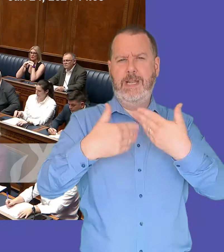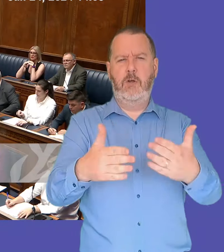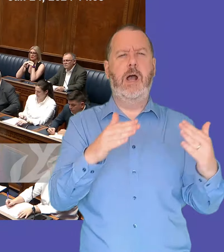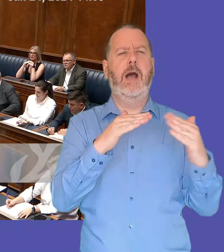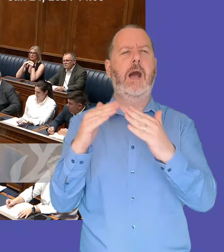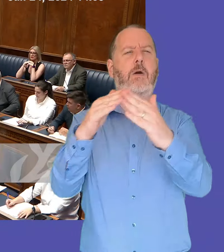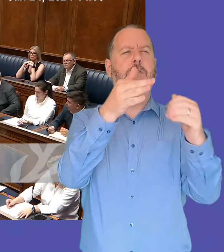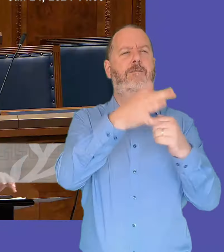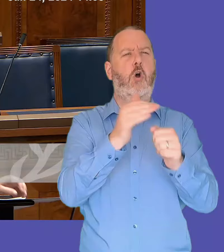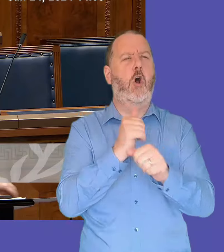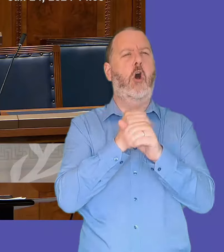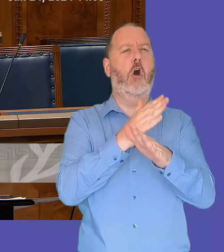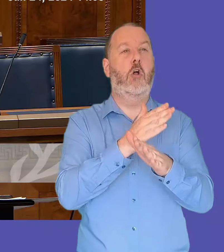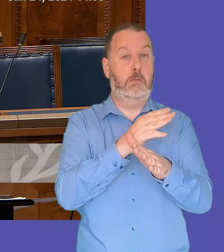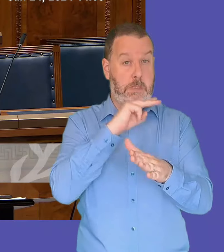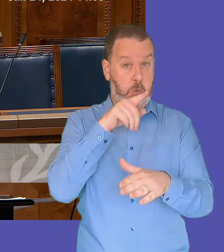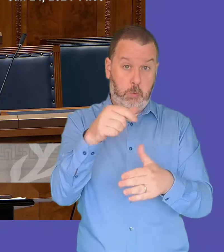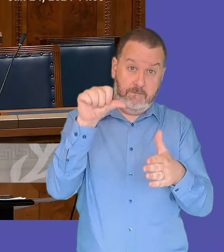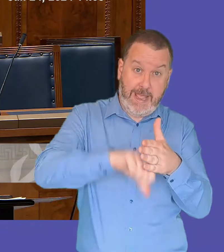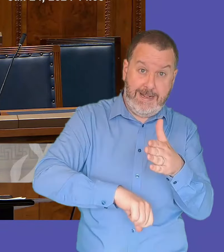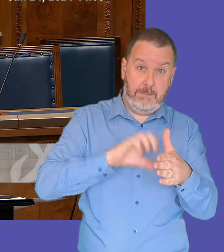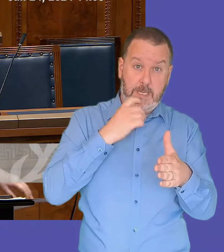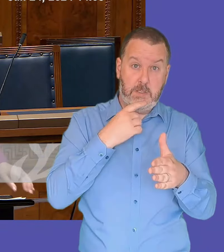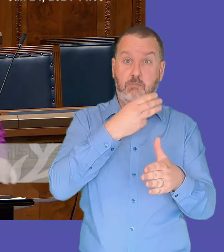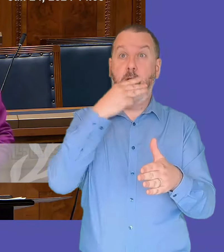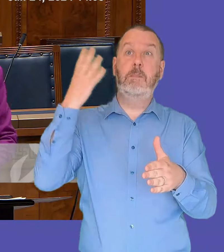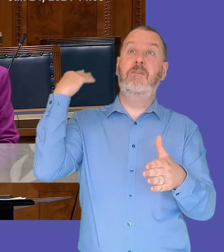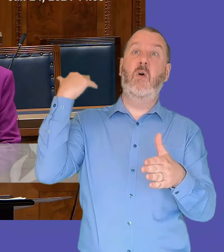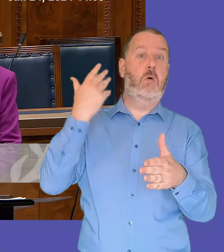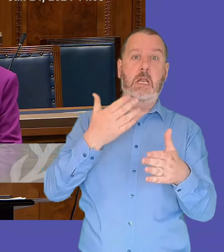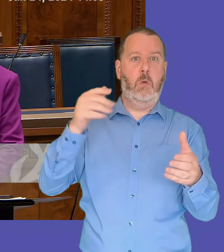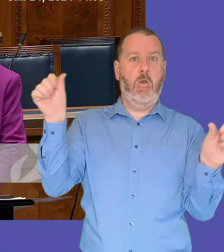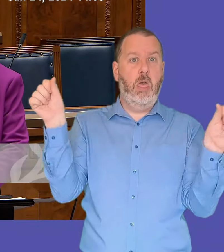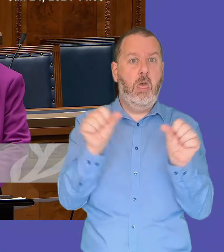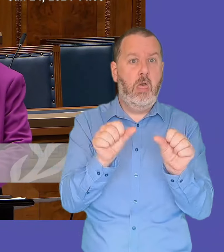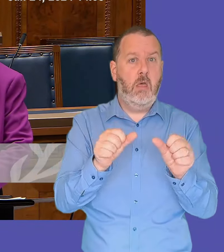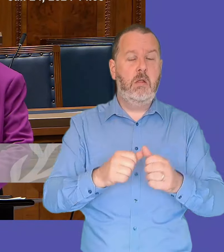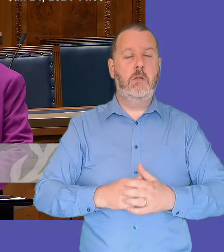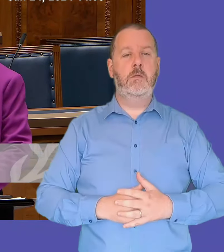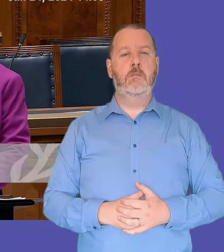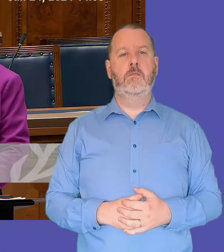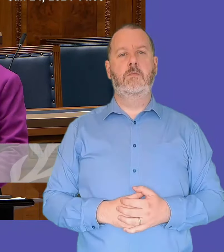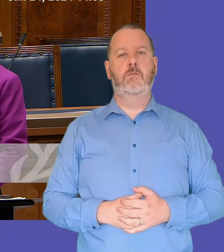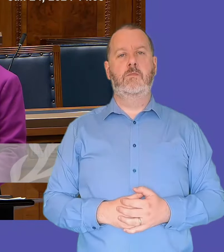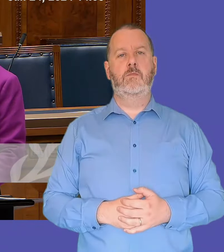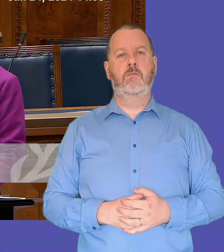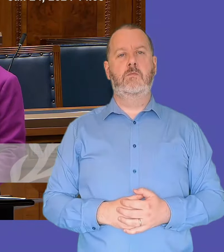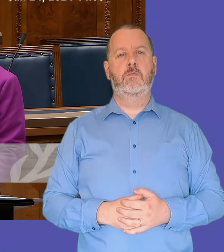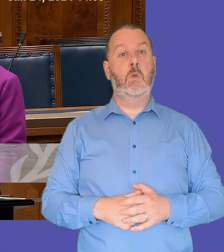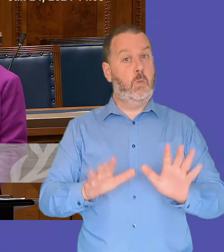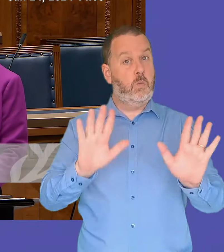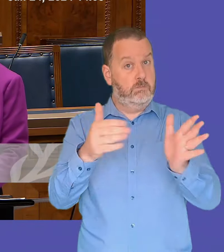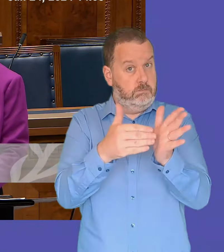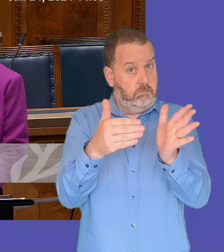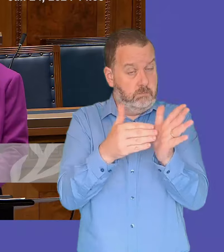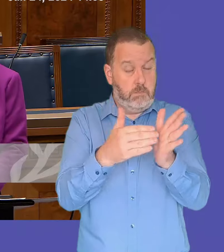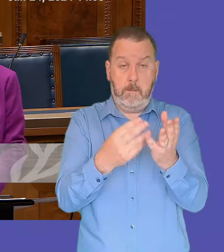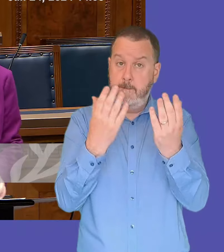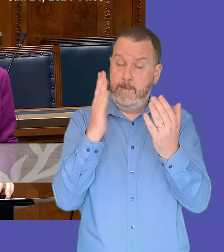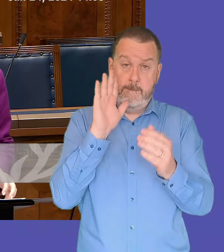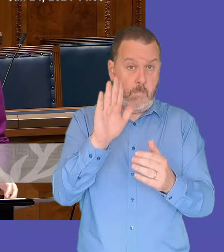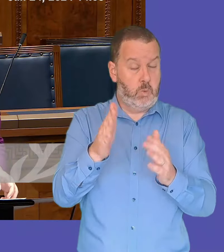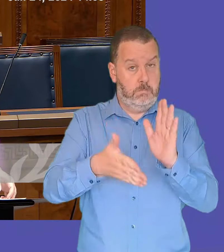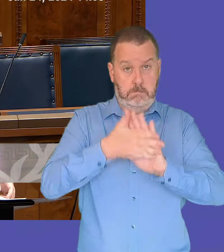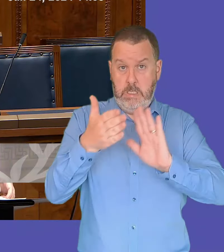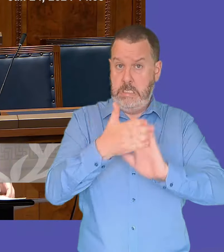can i say that um there's no escape in the fact and it's absolutely a priority that housing must be built on a scale